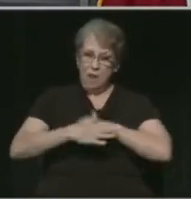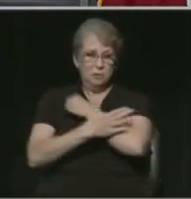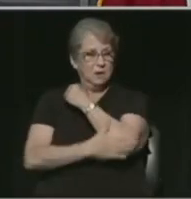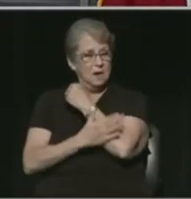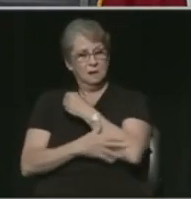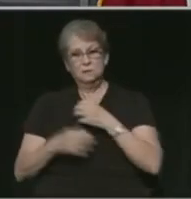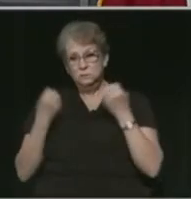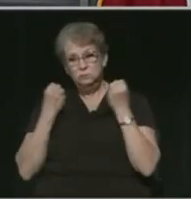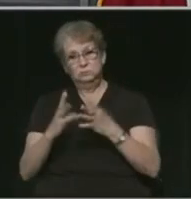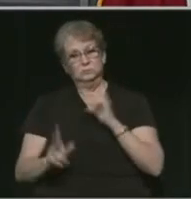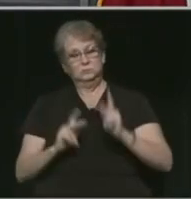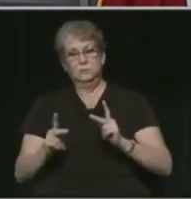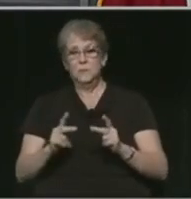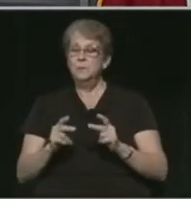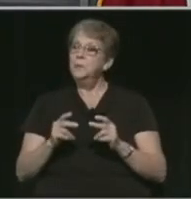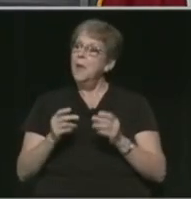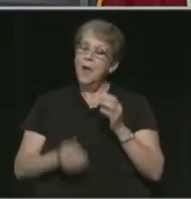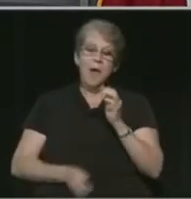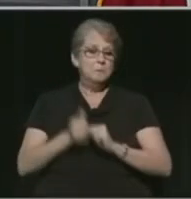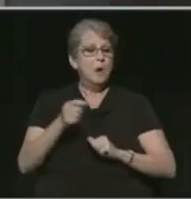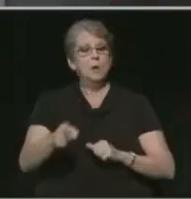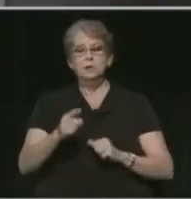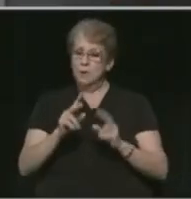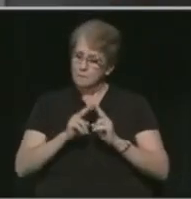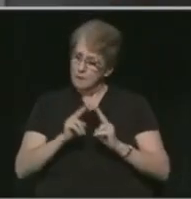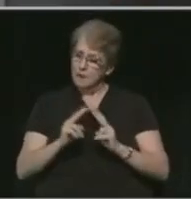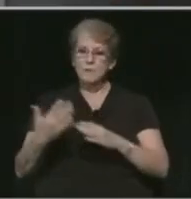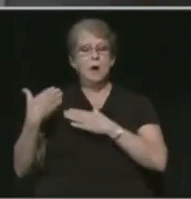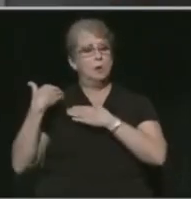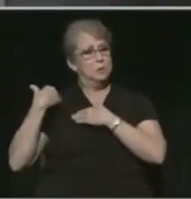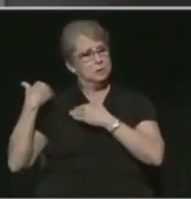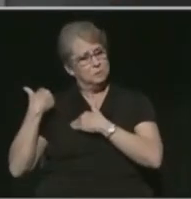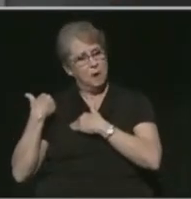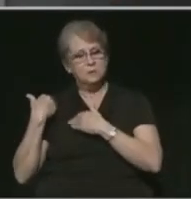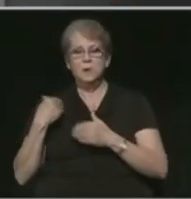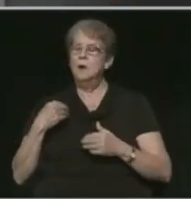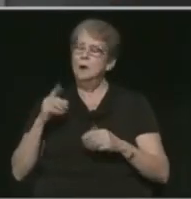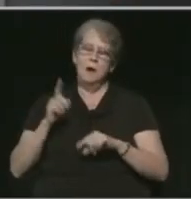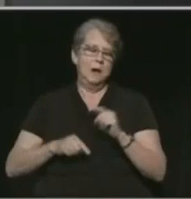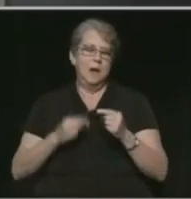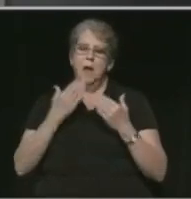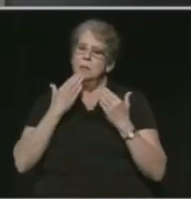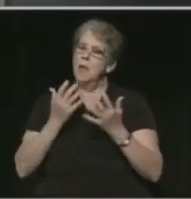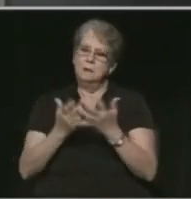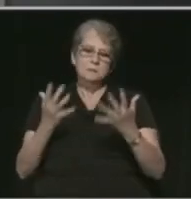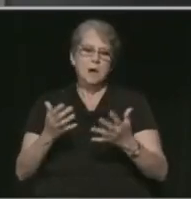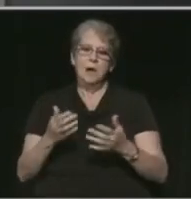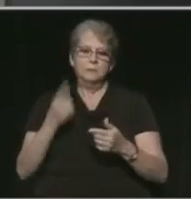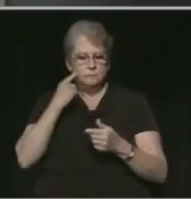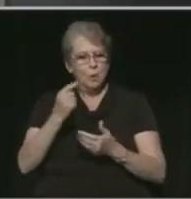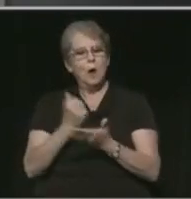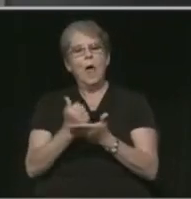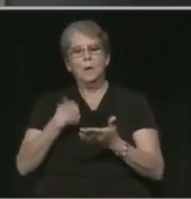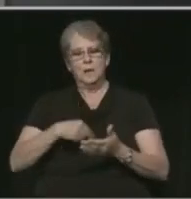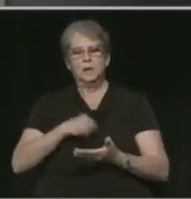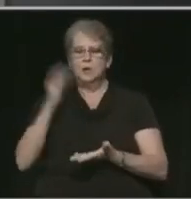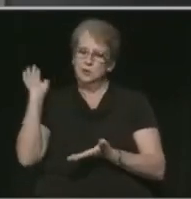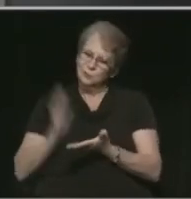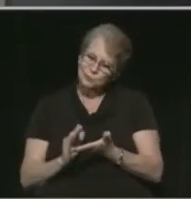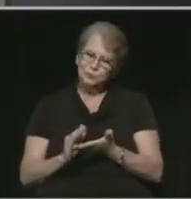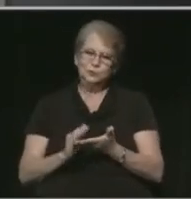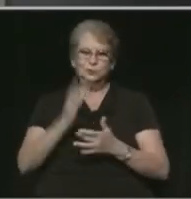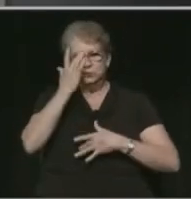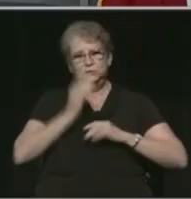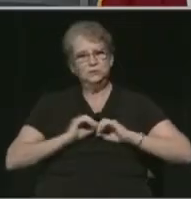and most of them are acting very responsible. And I can't thank them enough for doing that because they're helping us stop the spread of this